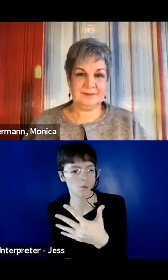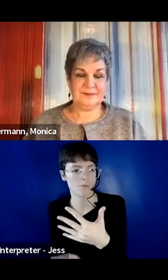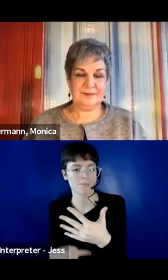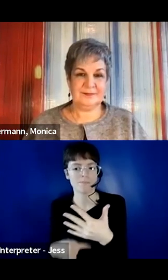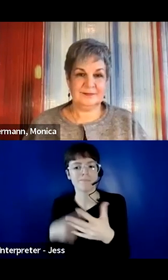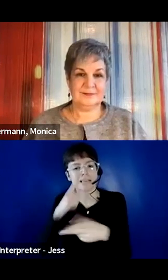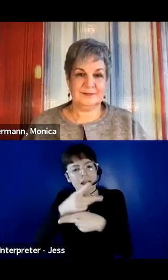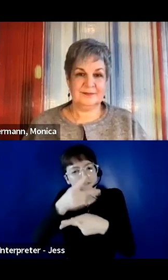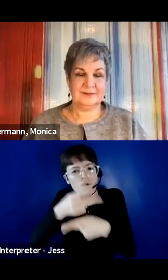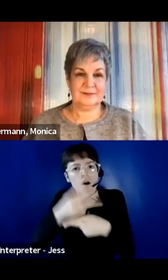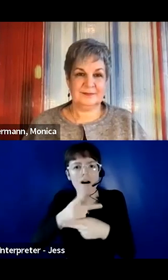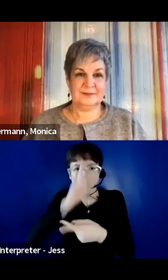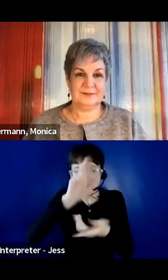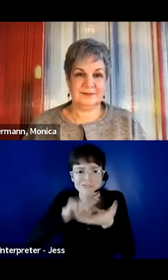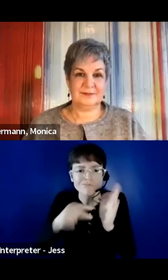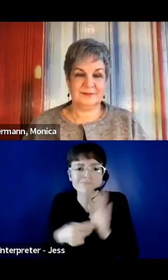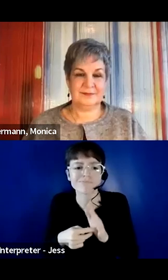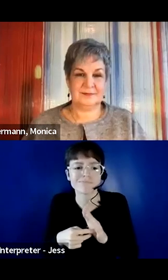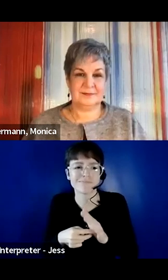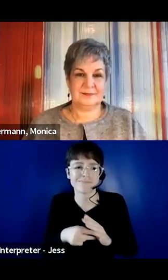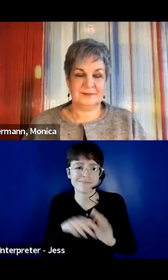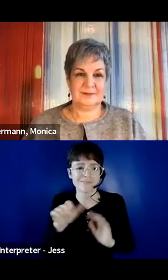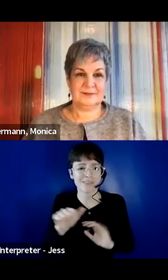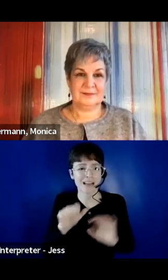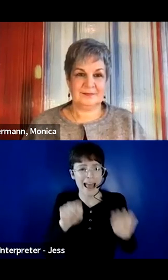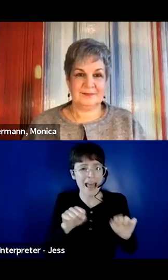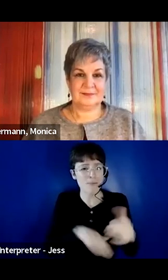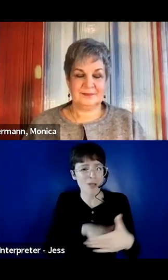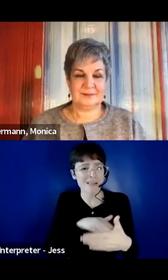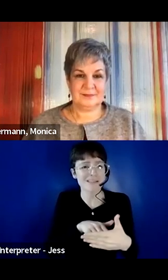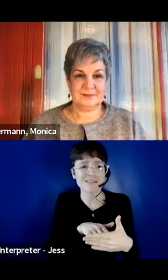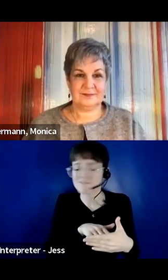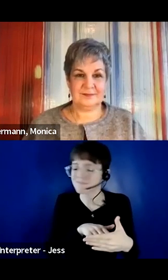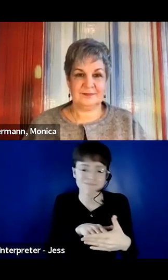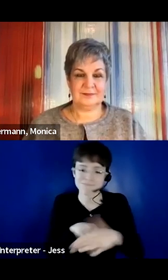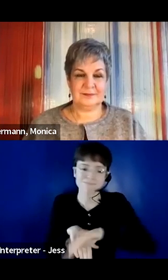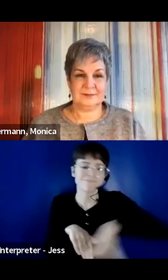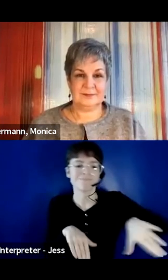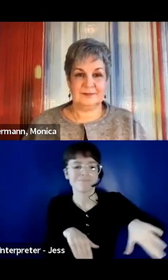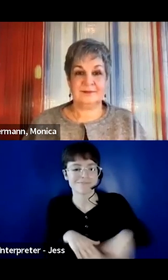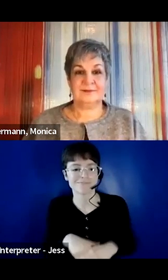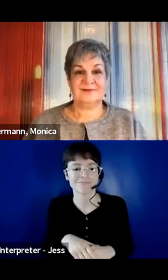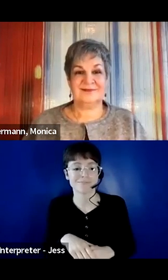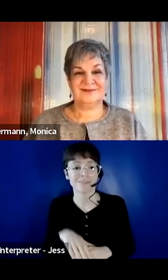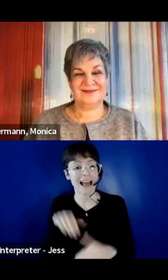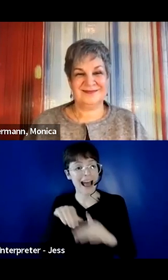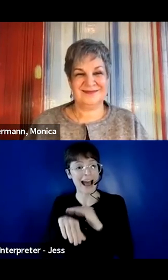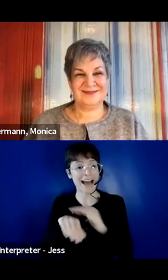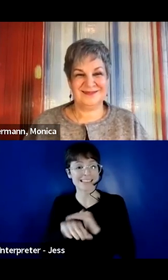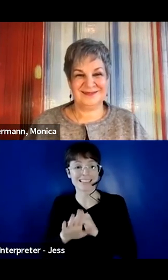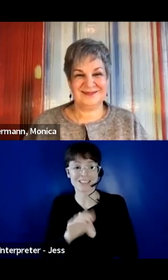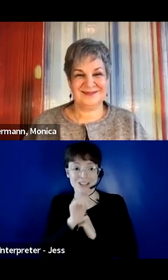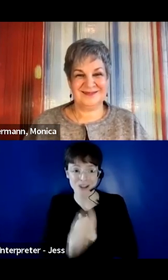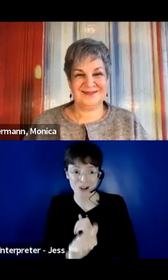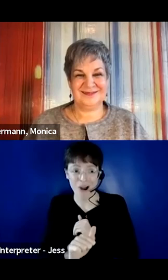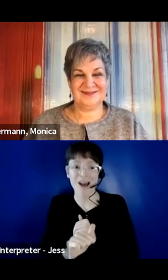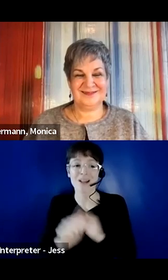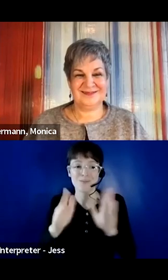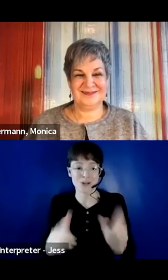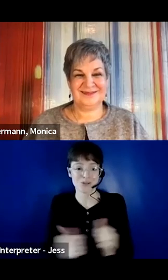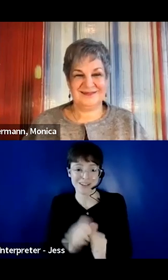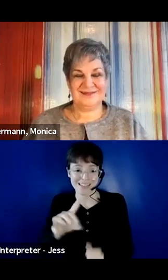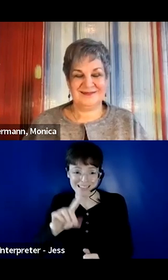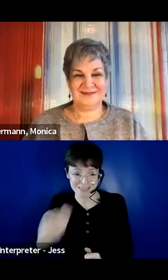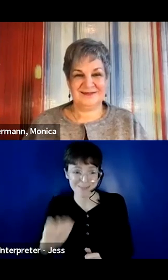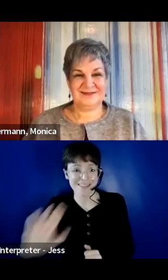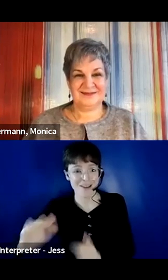language does drive harm. Access is not the responsibility of the person with disabilities. I heard you was some, you know, so let's